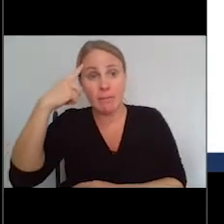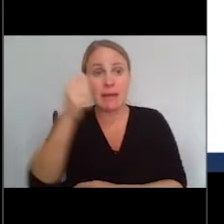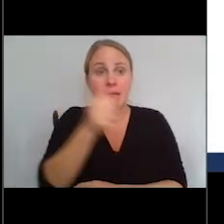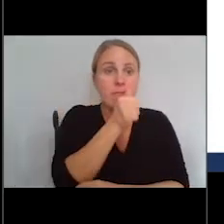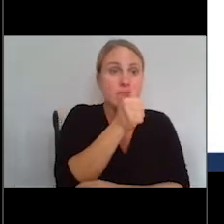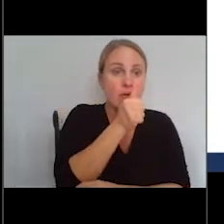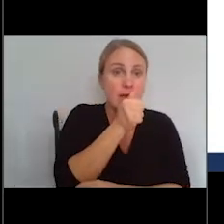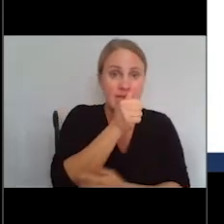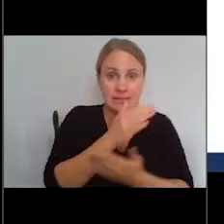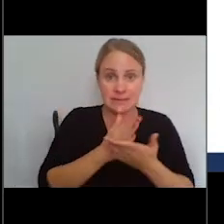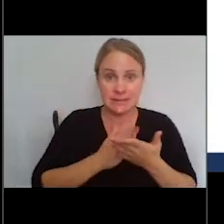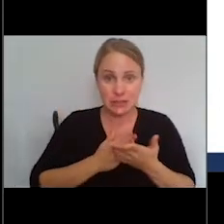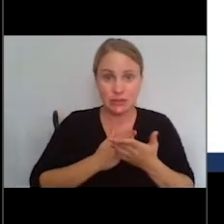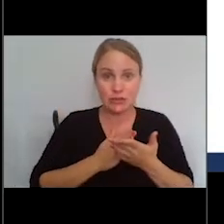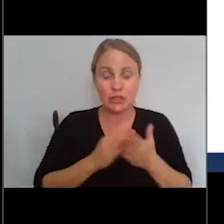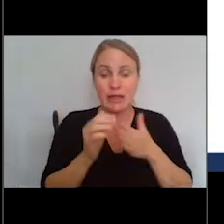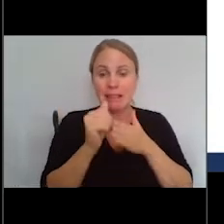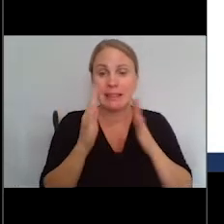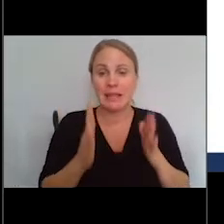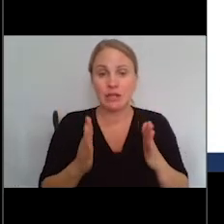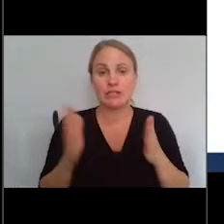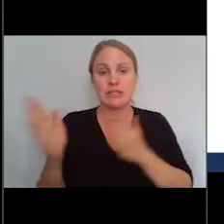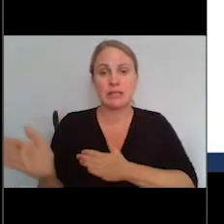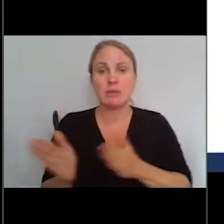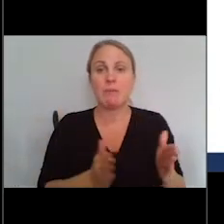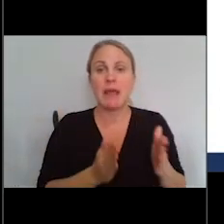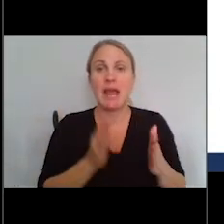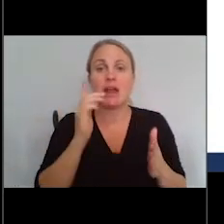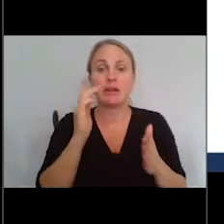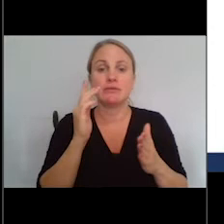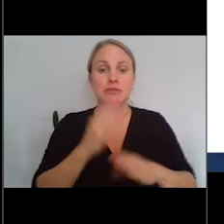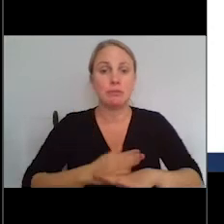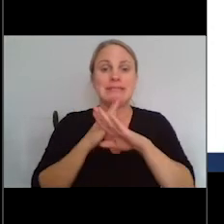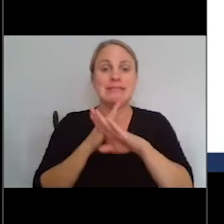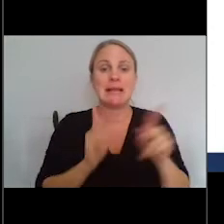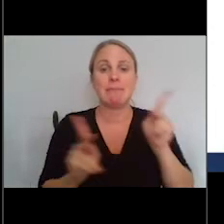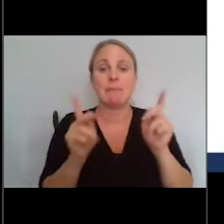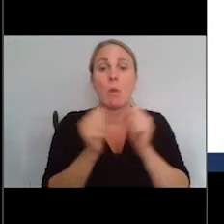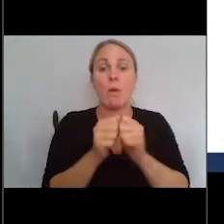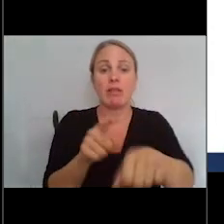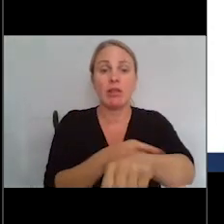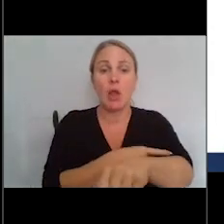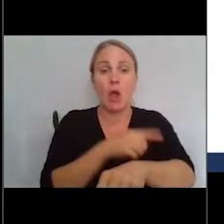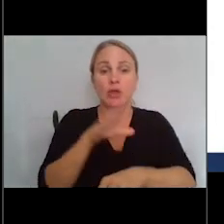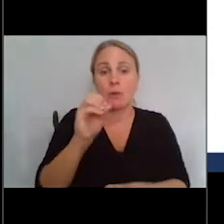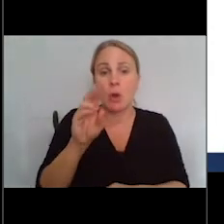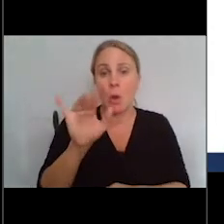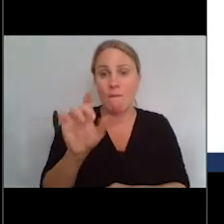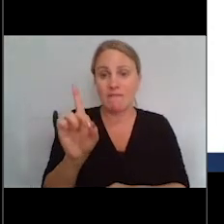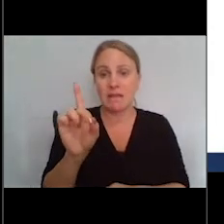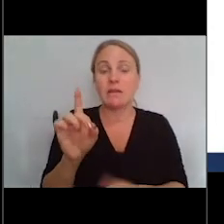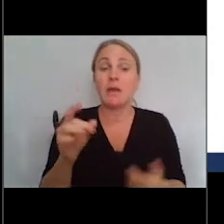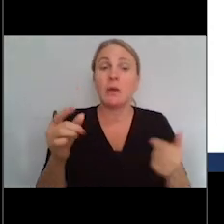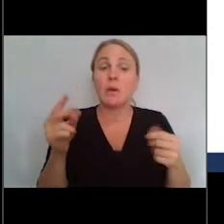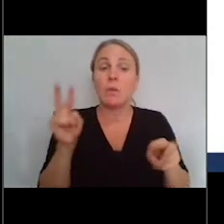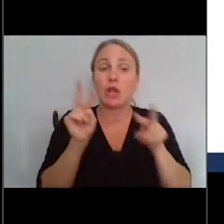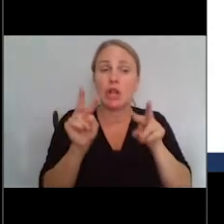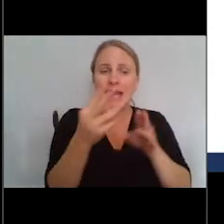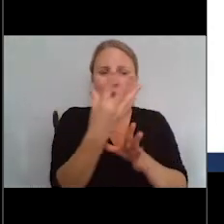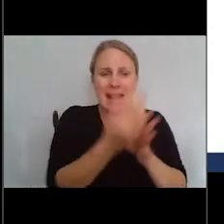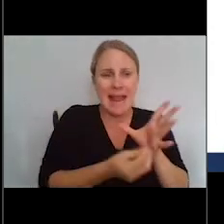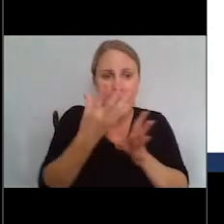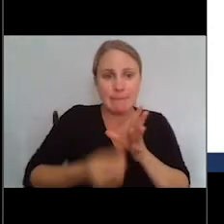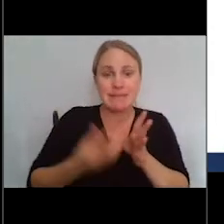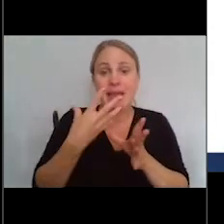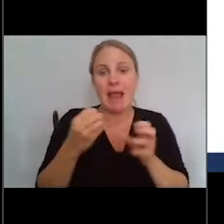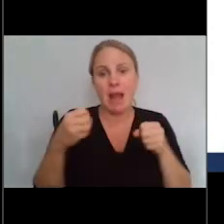as we prepare to care for people with long COVID. Of course, we're looking at gaps, but we're also looking at opportunities,